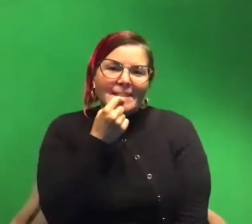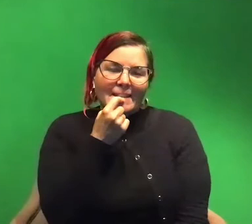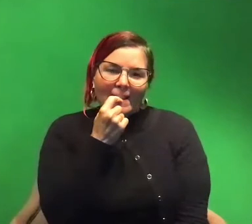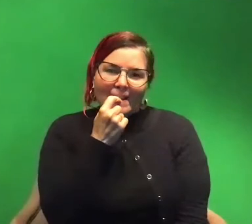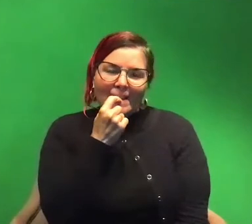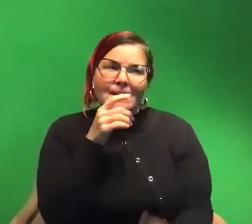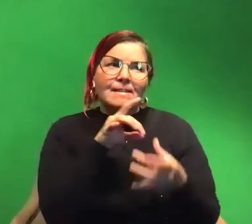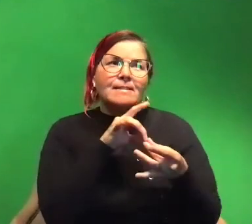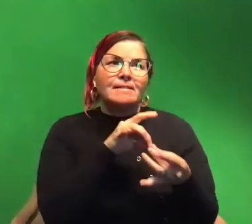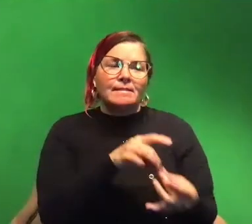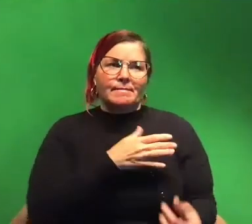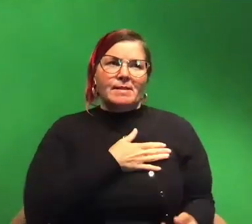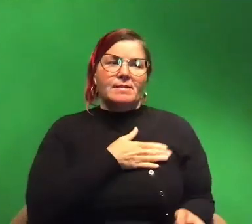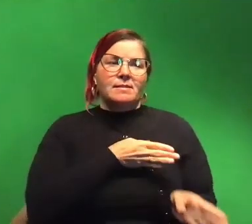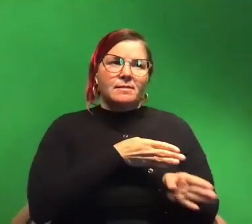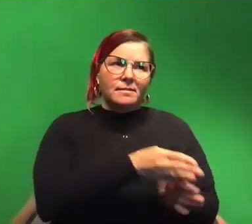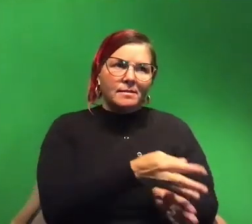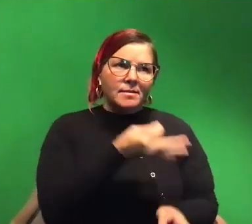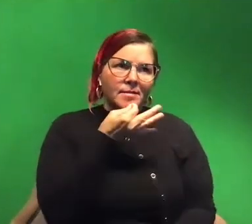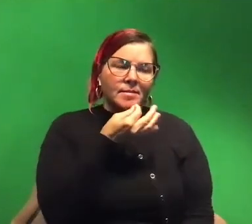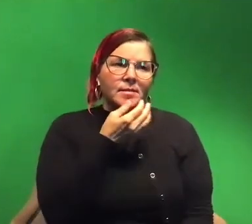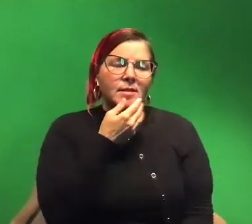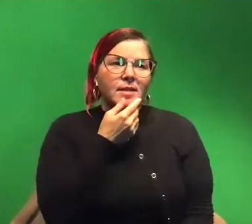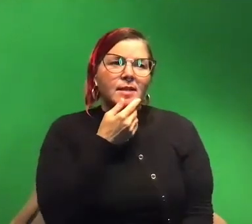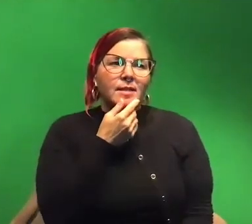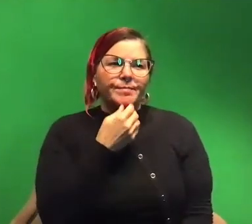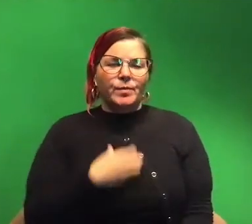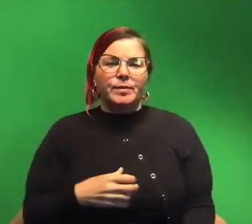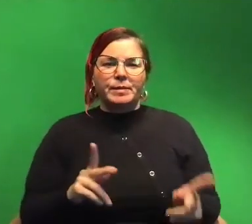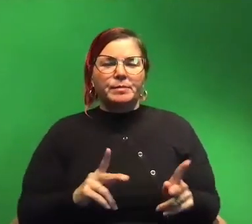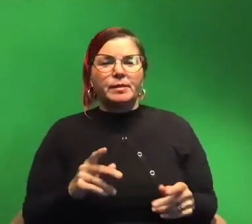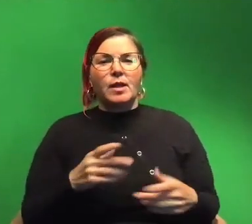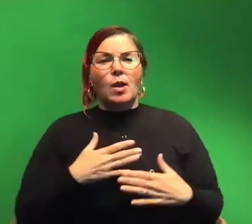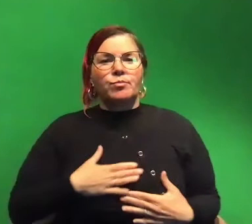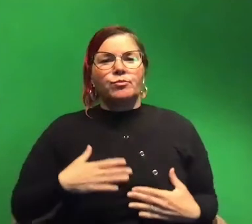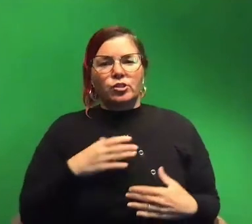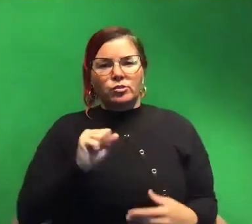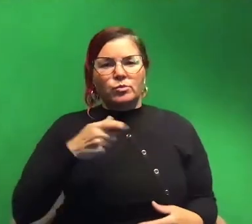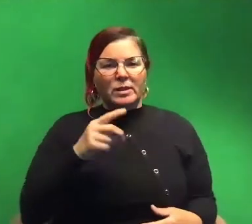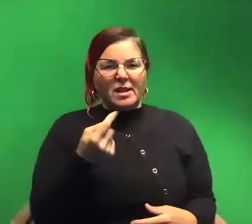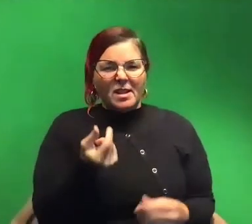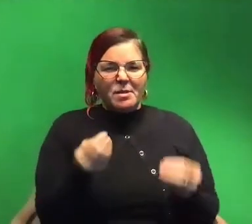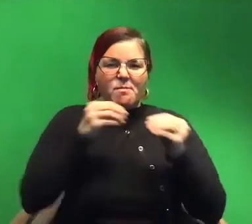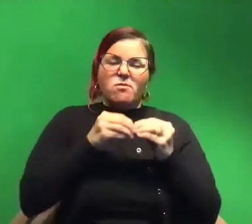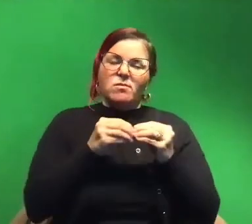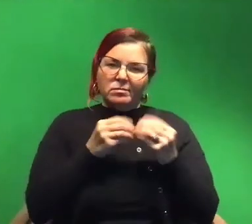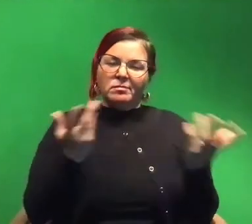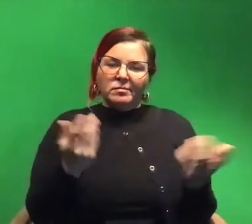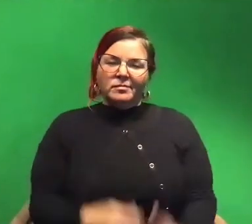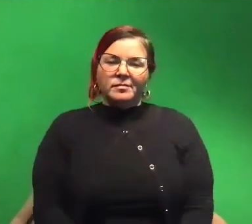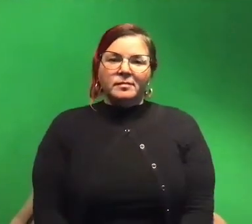terms of like my area i just wish people appreciated squid a little bit more um